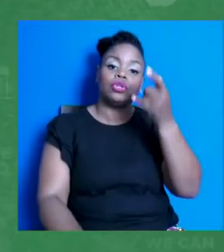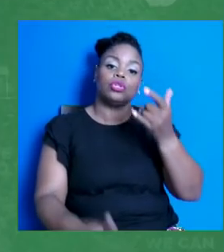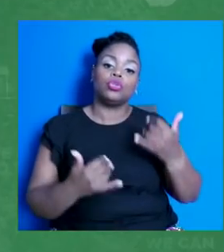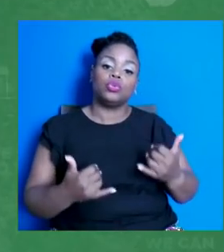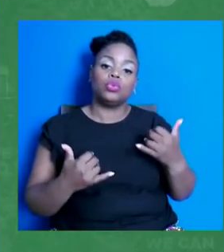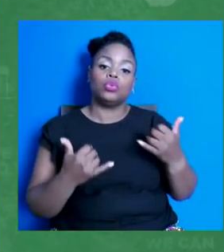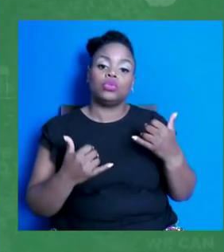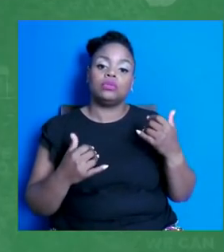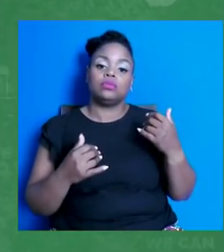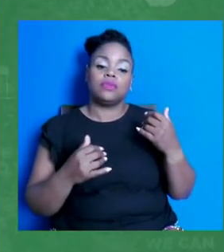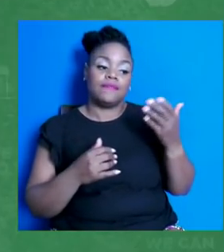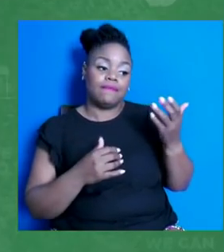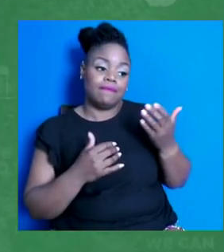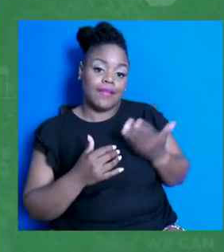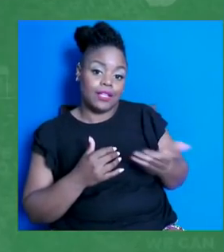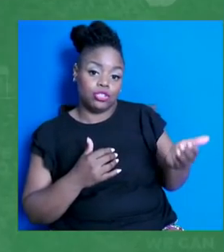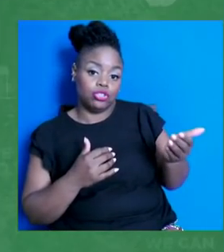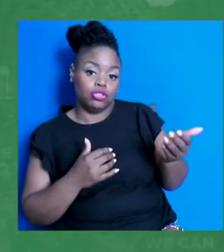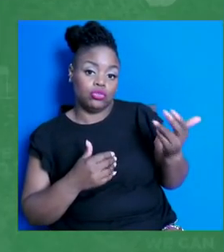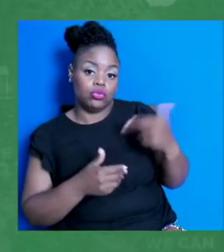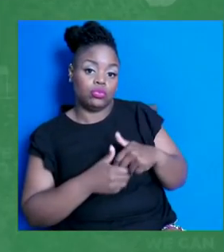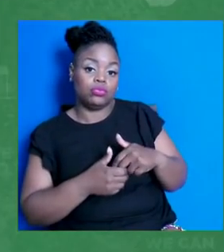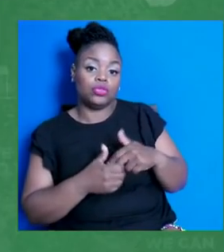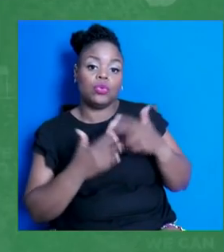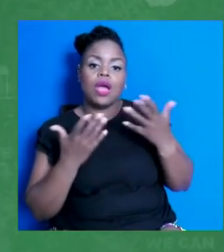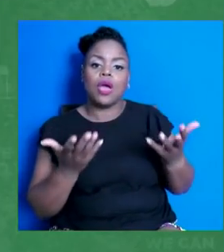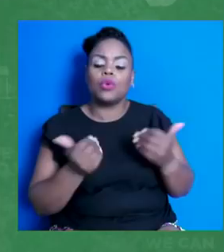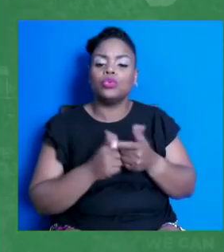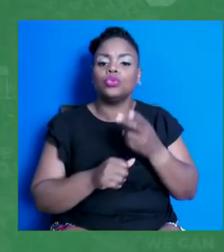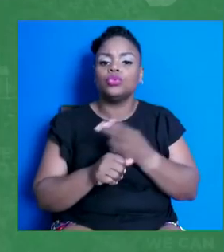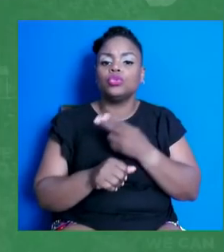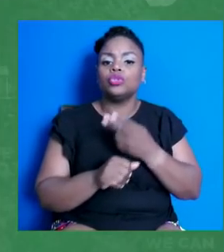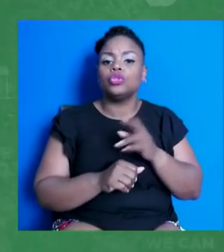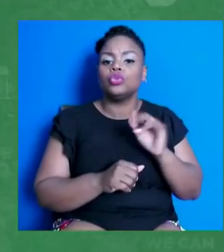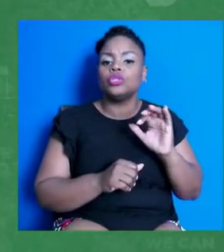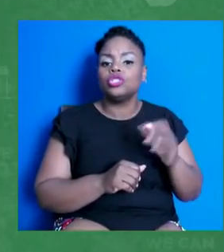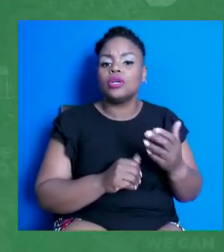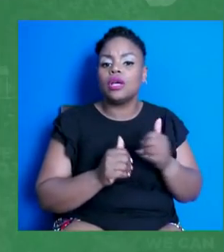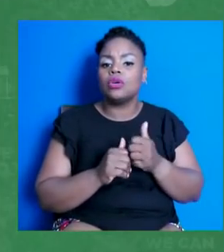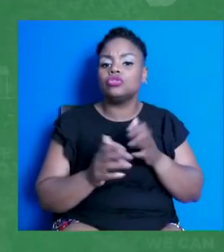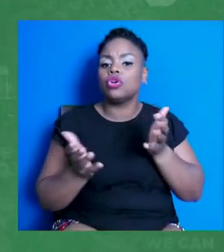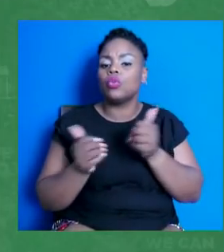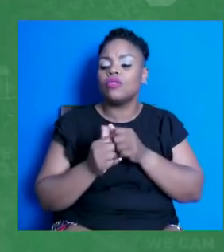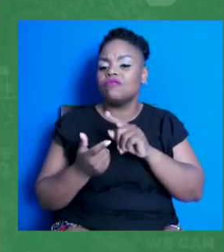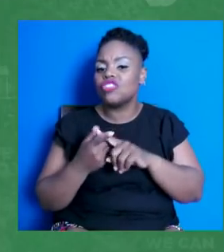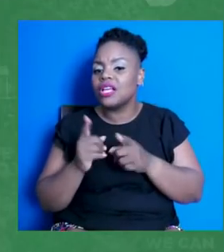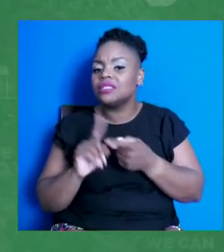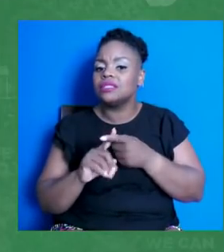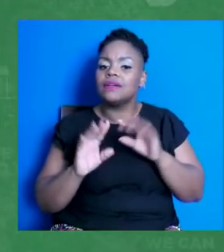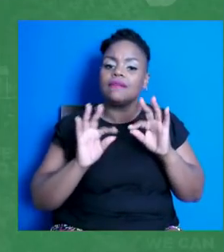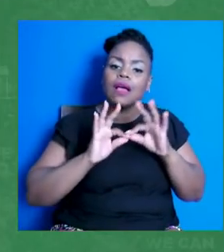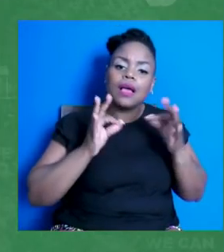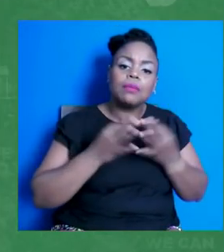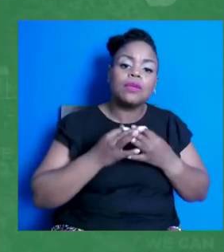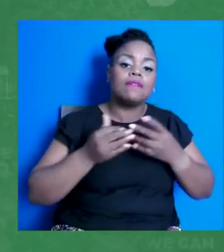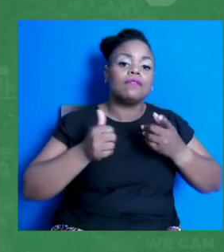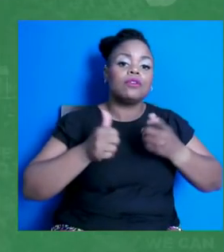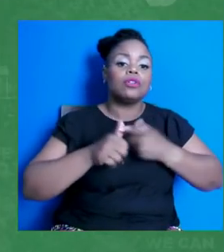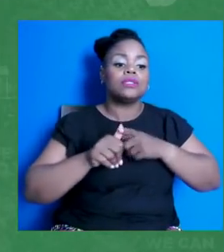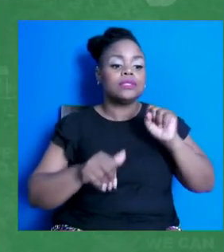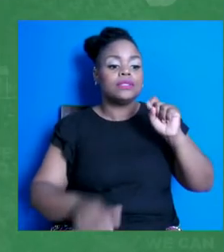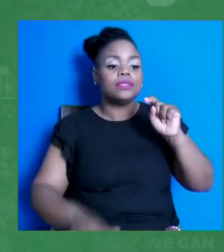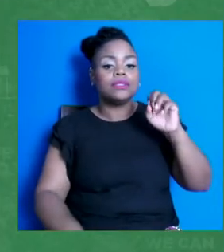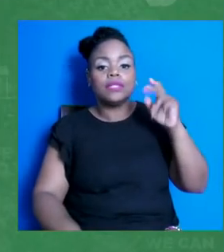please. So how do you use Reach? You can use Reach to talk to your friends and family. The first step is to click on one of our action cards.